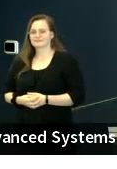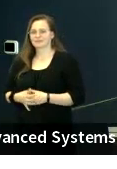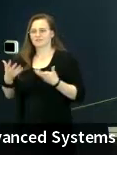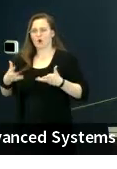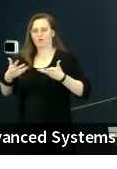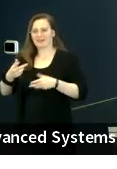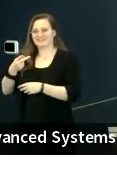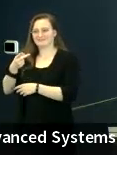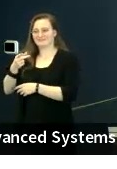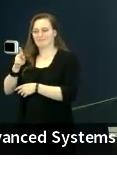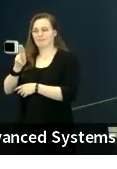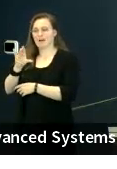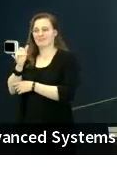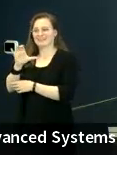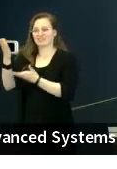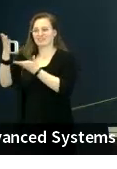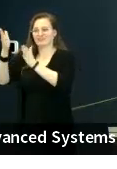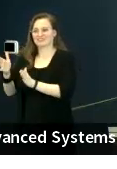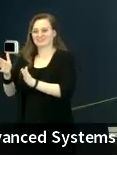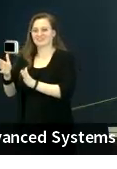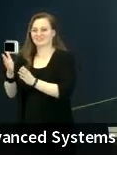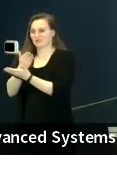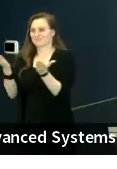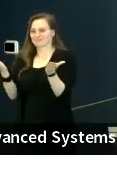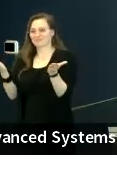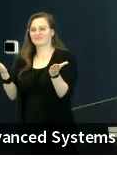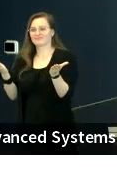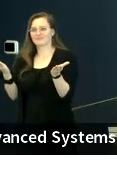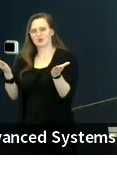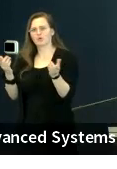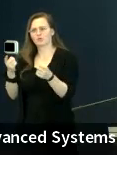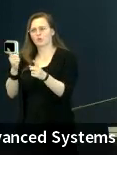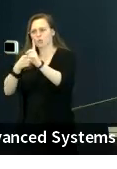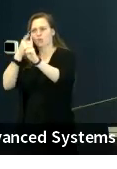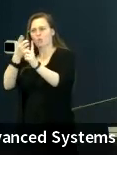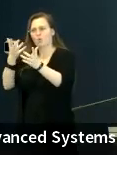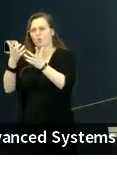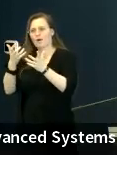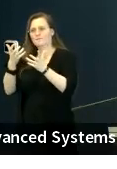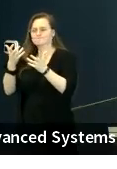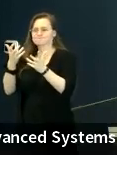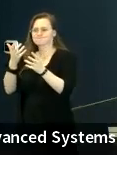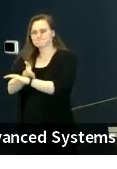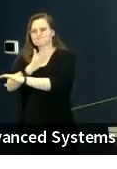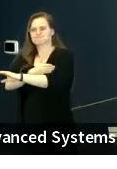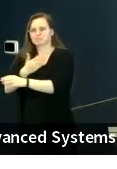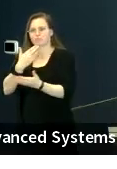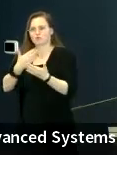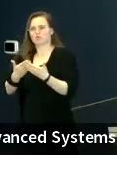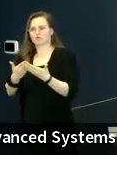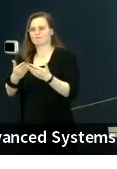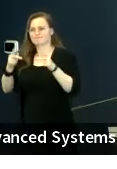servants, and I believe you've already shown the desire to be good citizens, and to being a good citizen